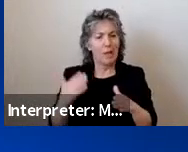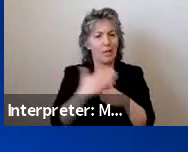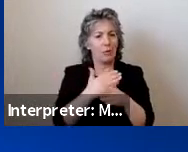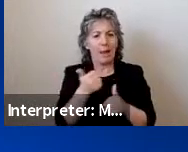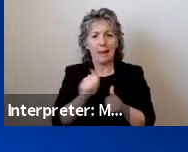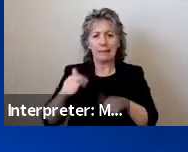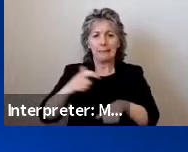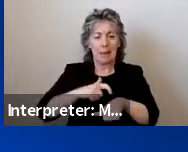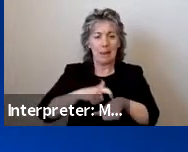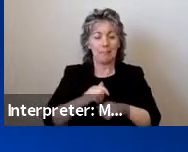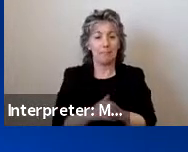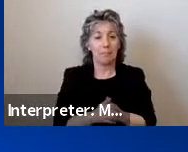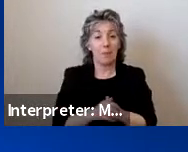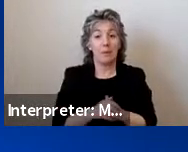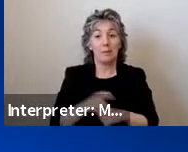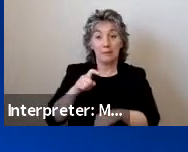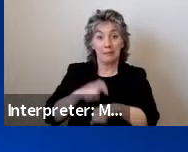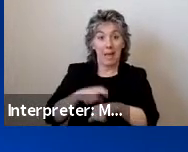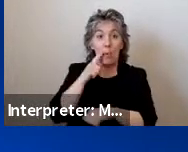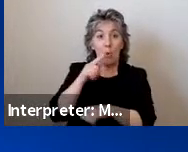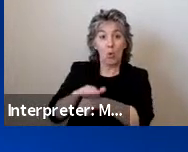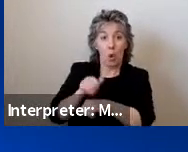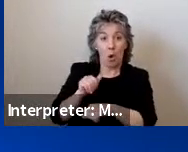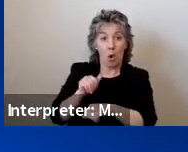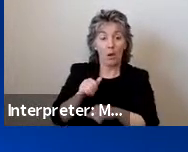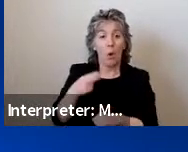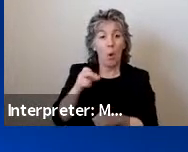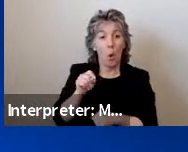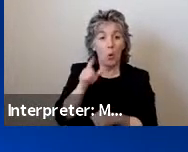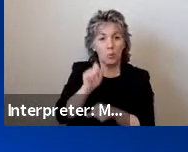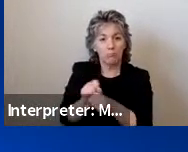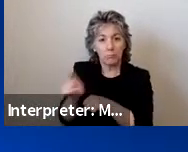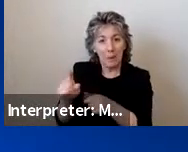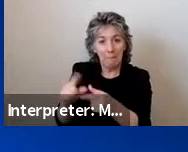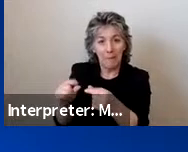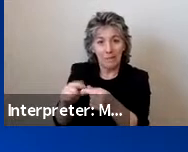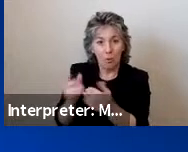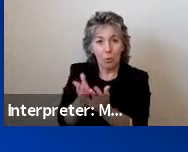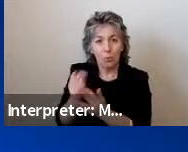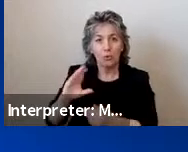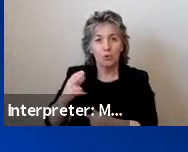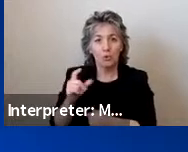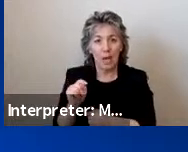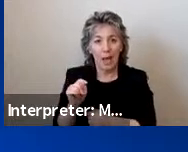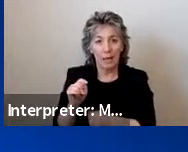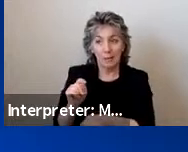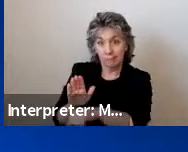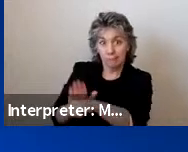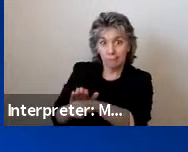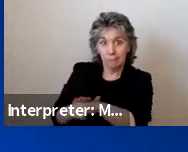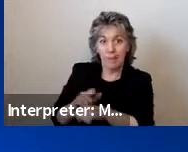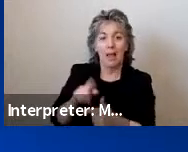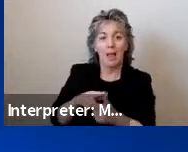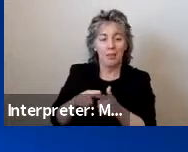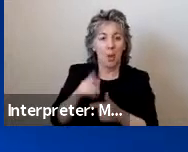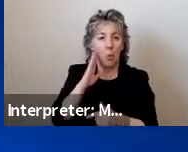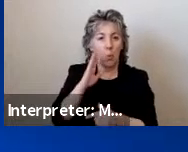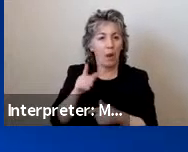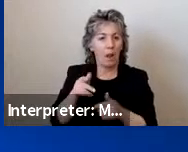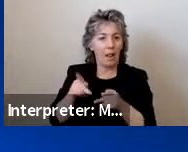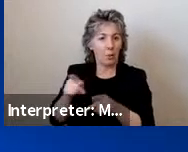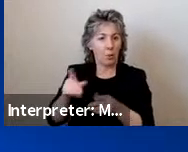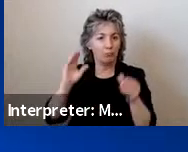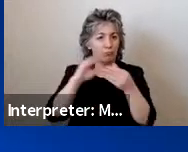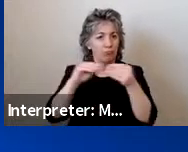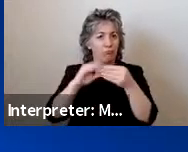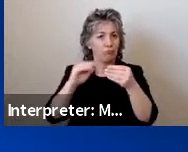If you have been queued up to speak, the host will send you a message via the chat letting you know ahead of time and will enable your microphone. I will then announce when